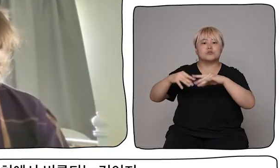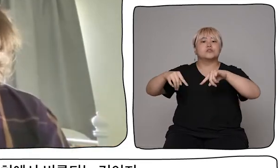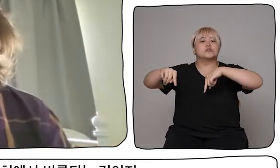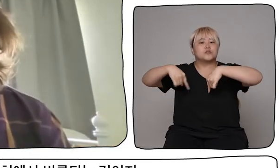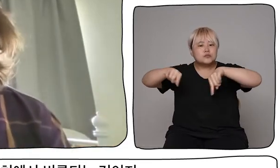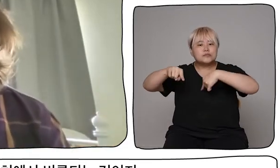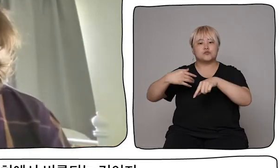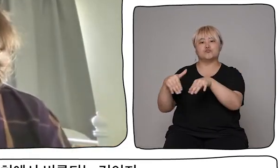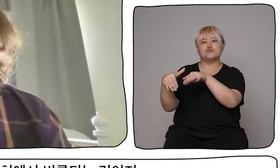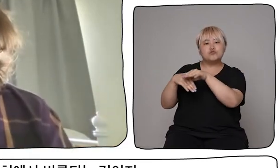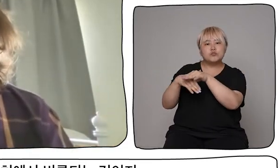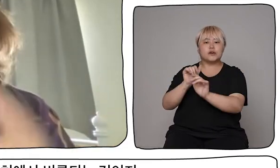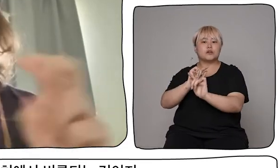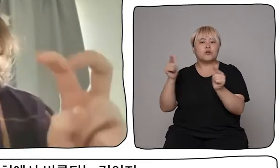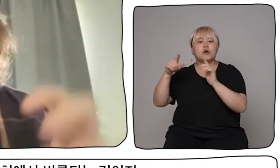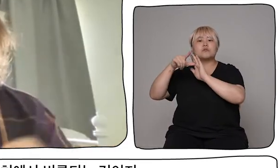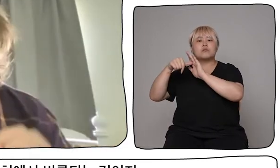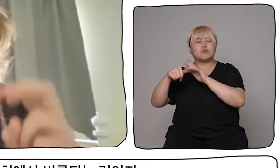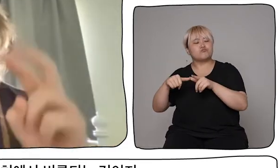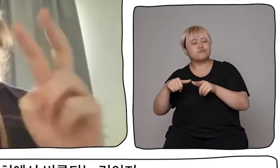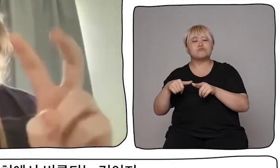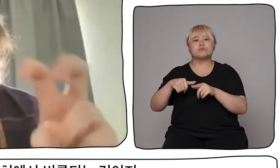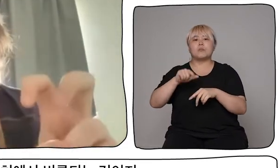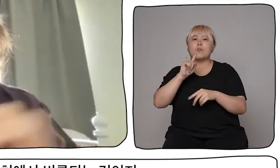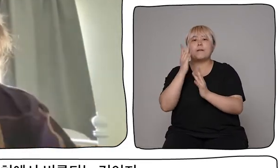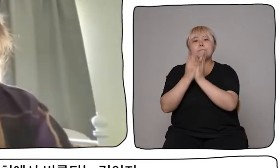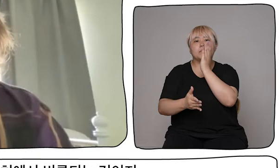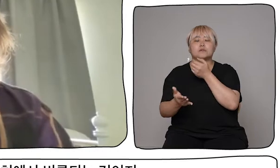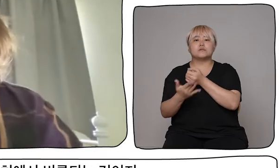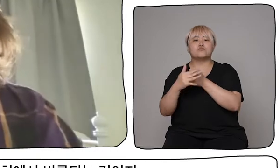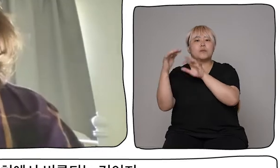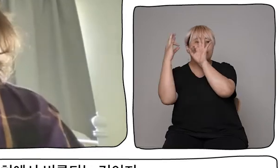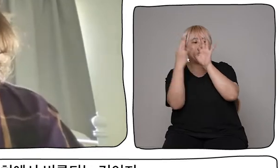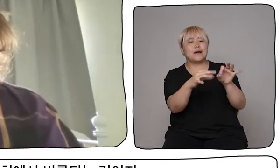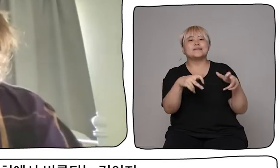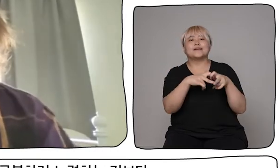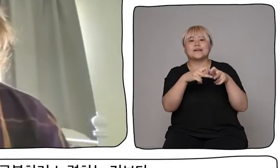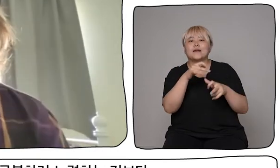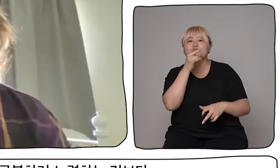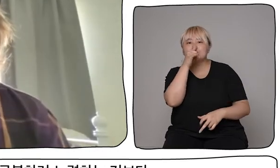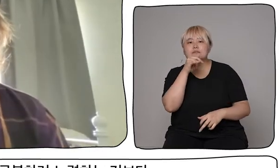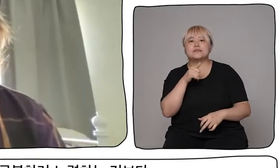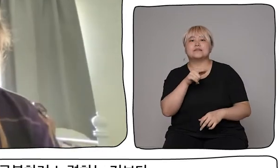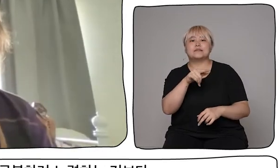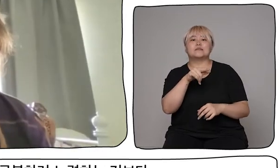and not an inherent issue or problem that we might have.